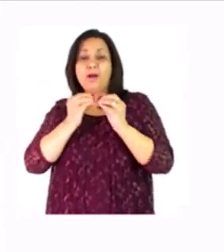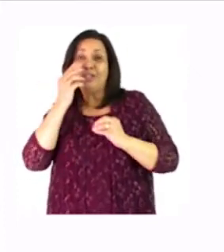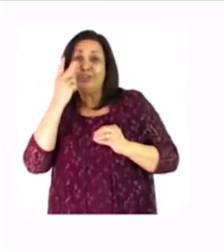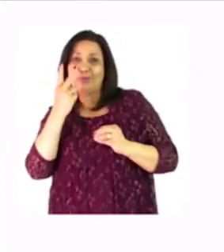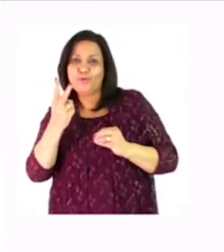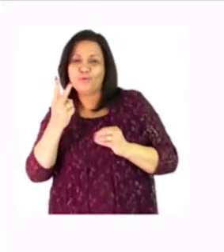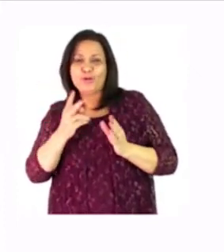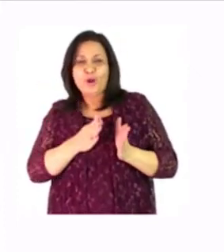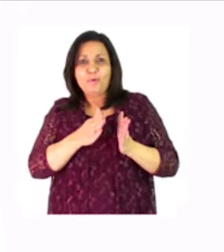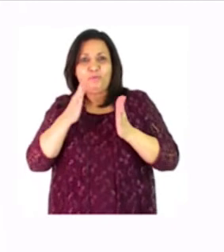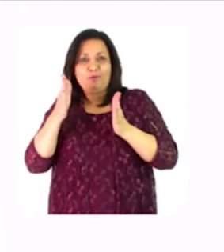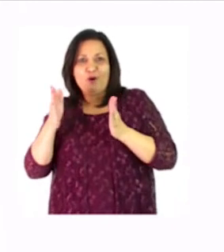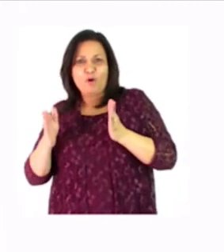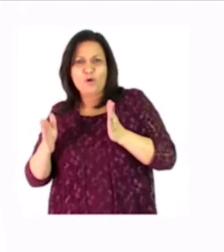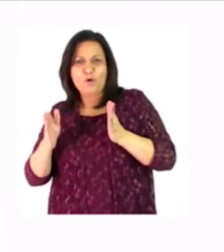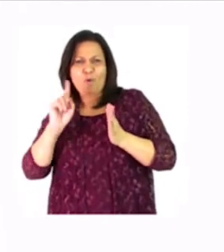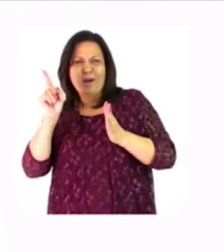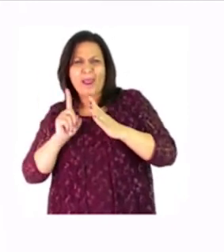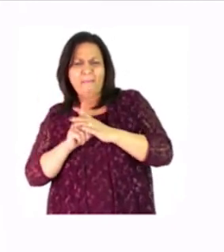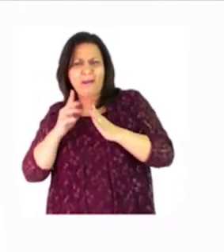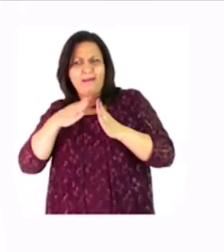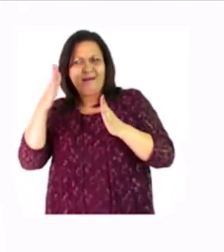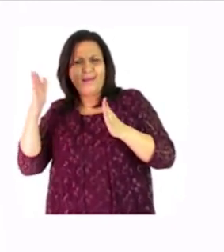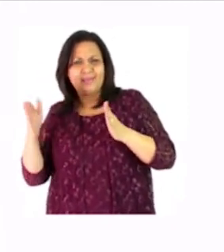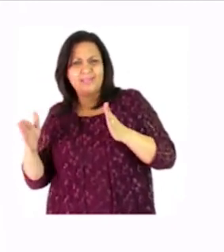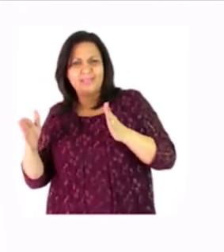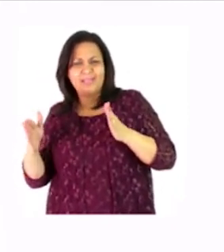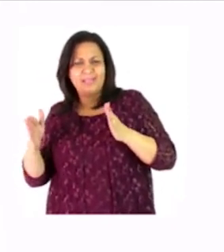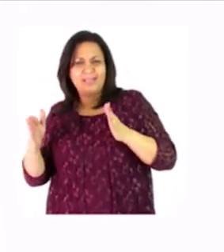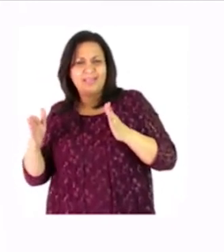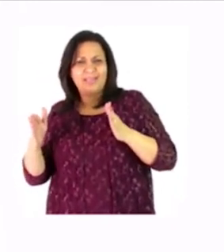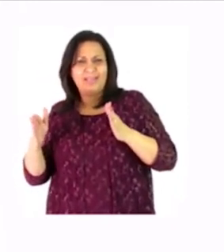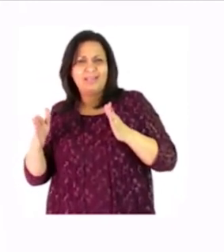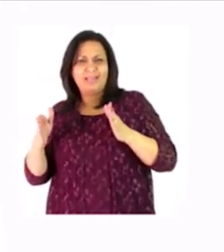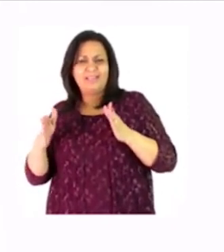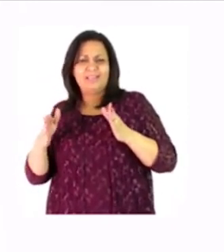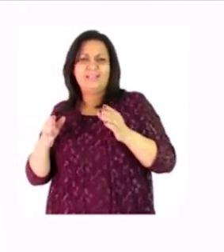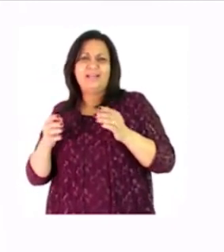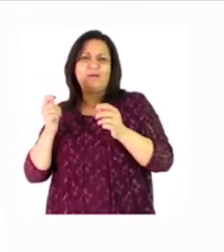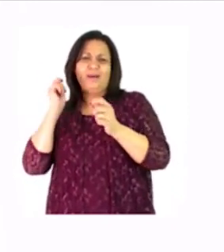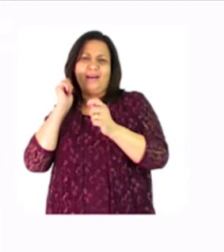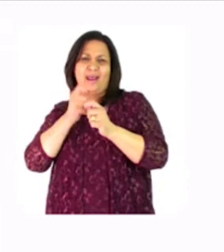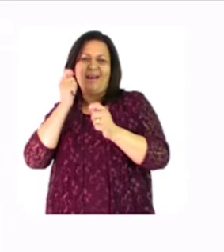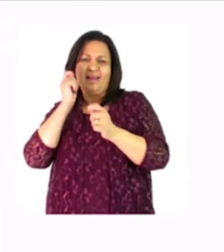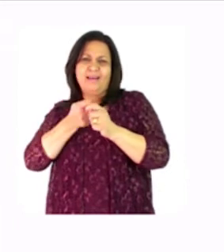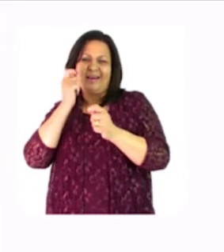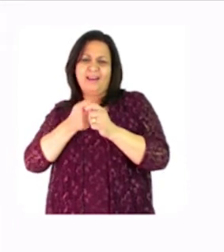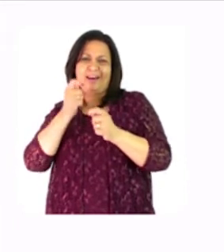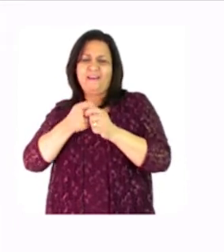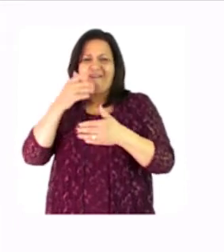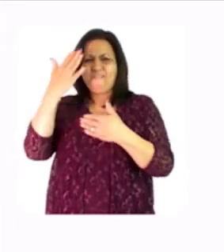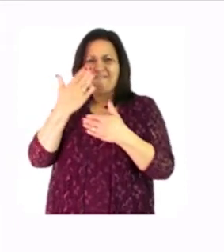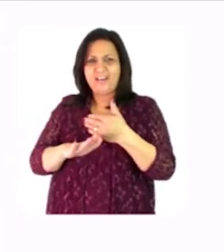let's move on what happens next after nailing everything the car